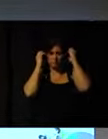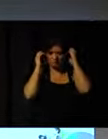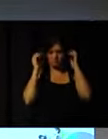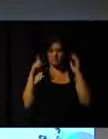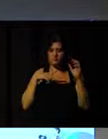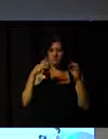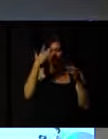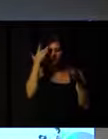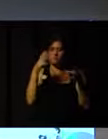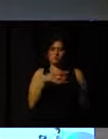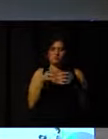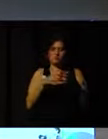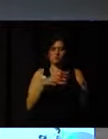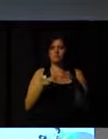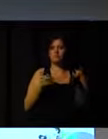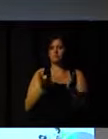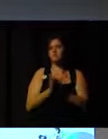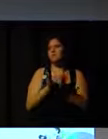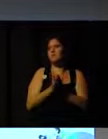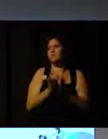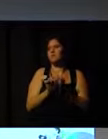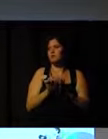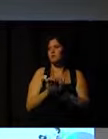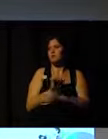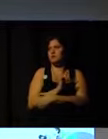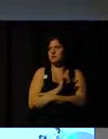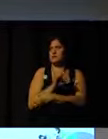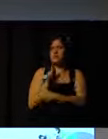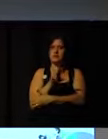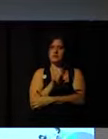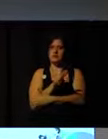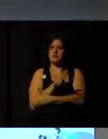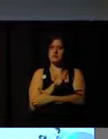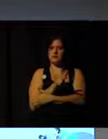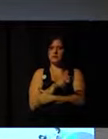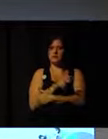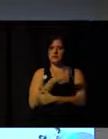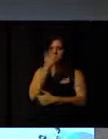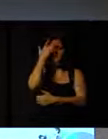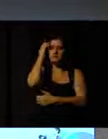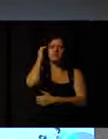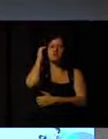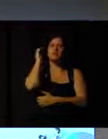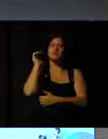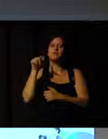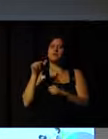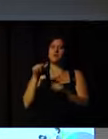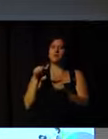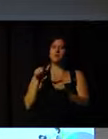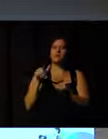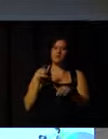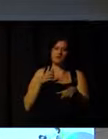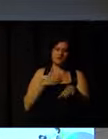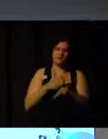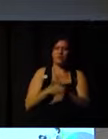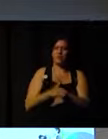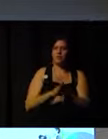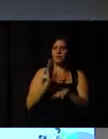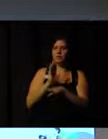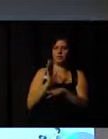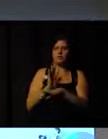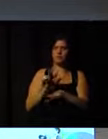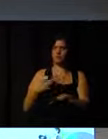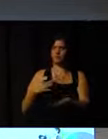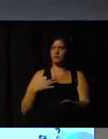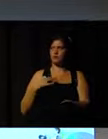work, would not necessarily come through that system sort of per se, really, to become a volunteer at London 2012,